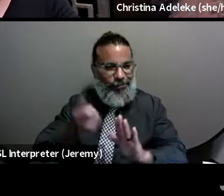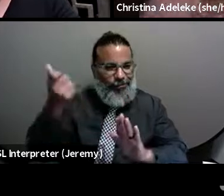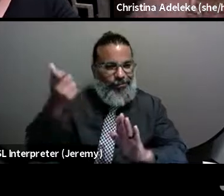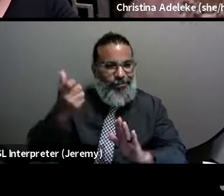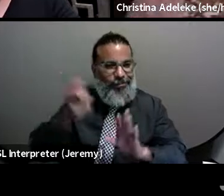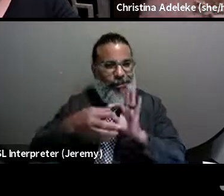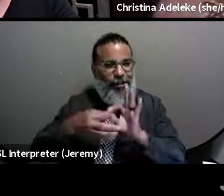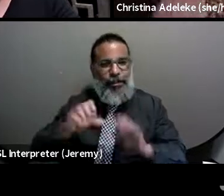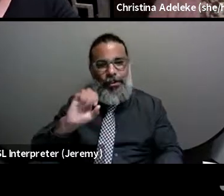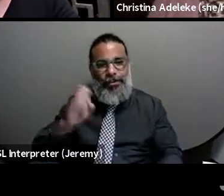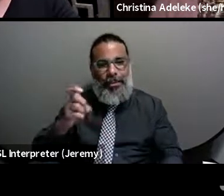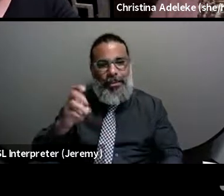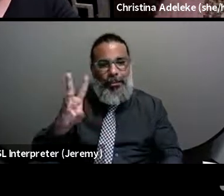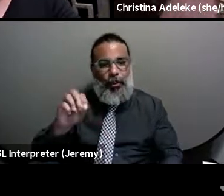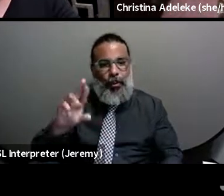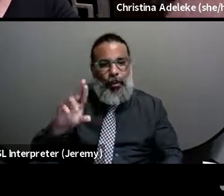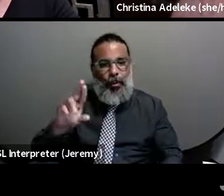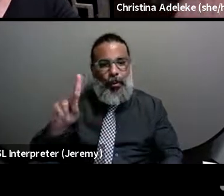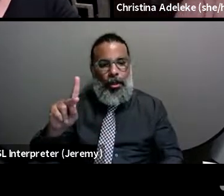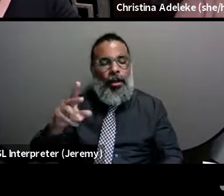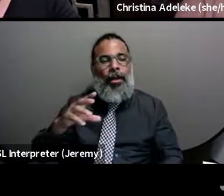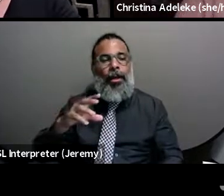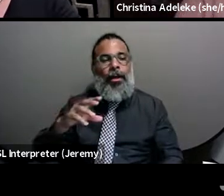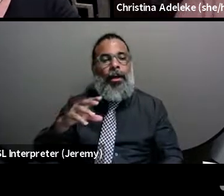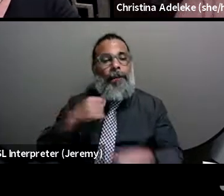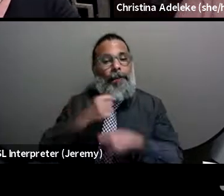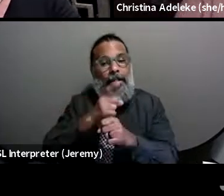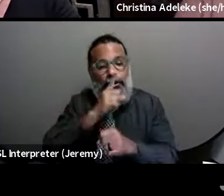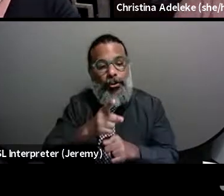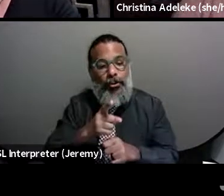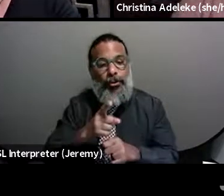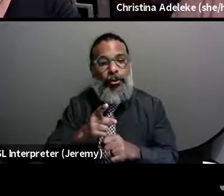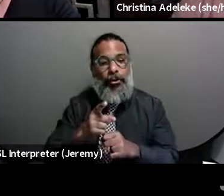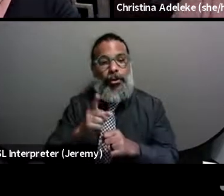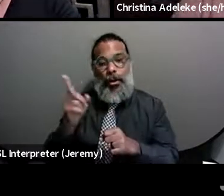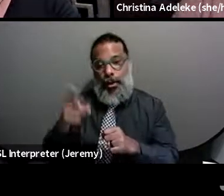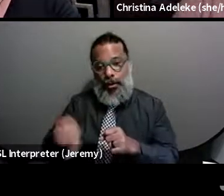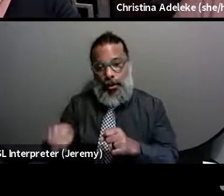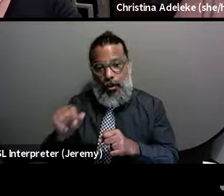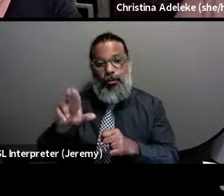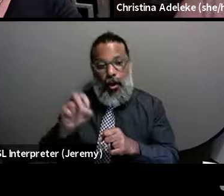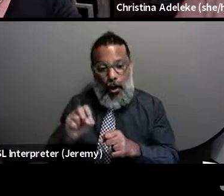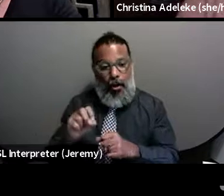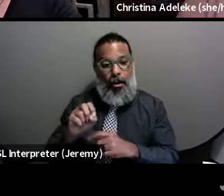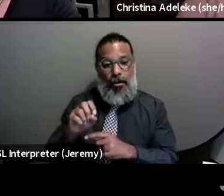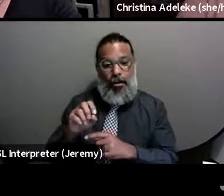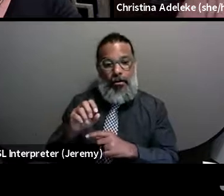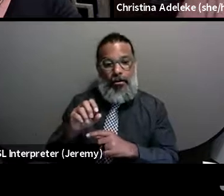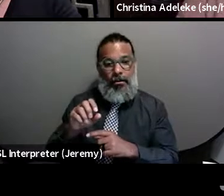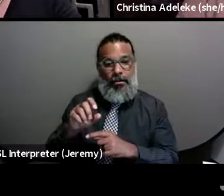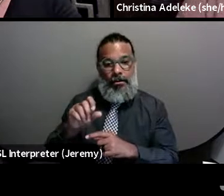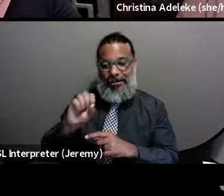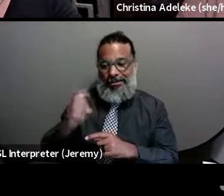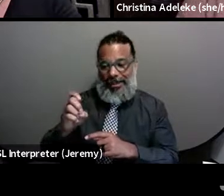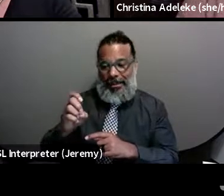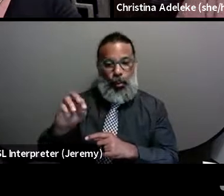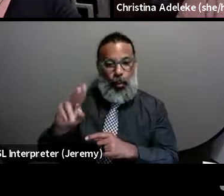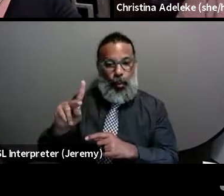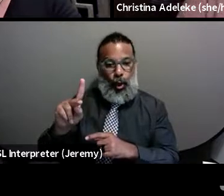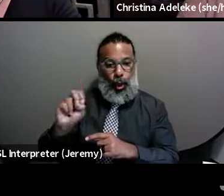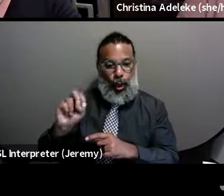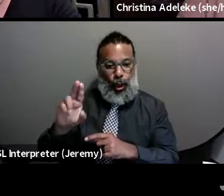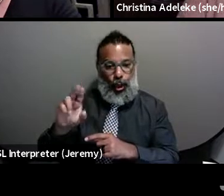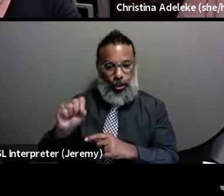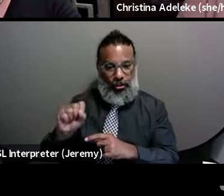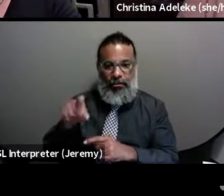And, you know, it will make sure that, you know, those that are sex workers have the same, you know, we